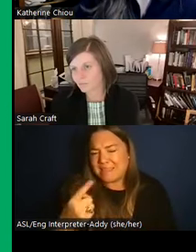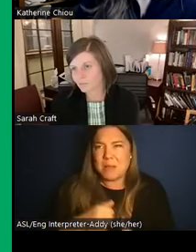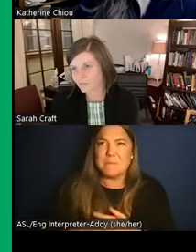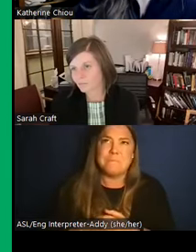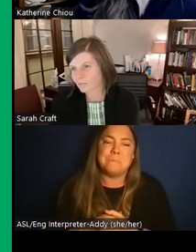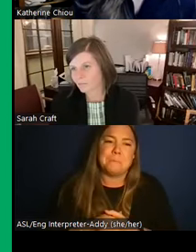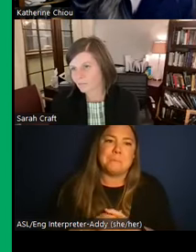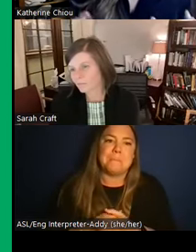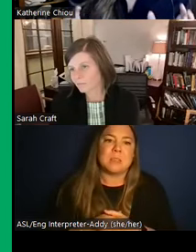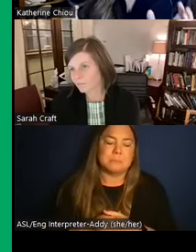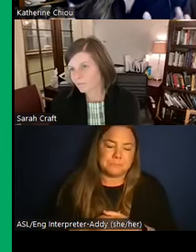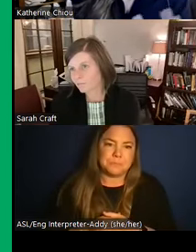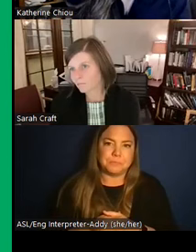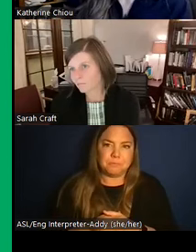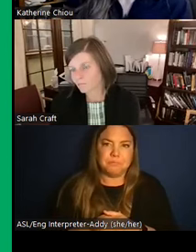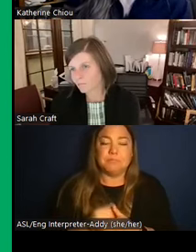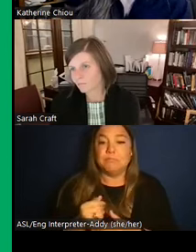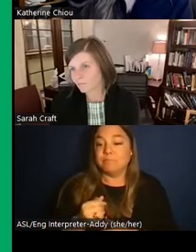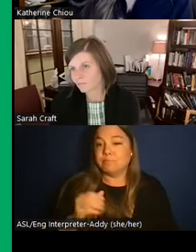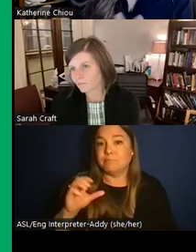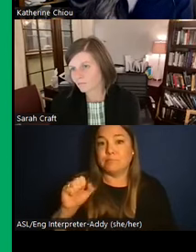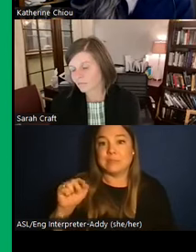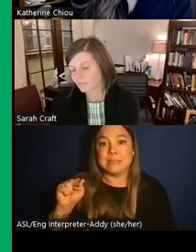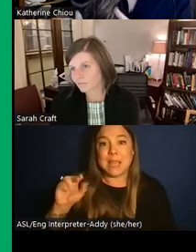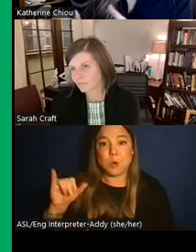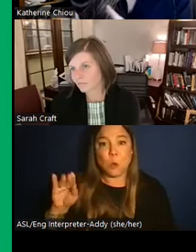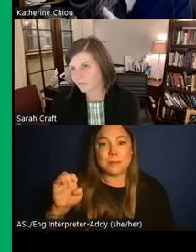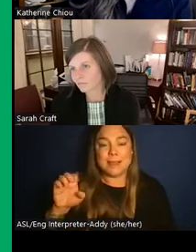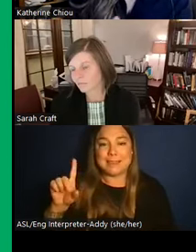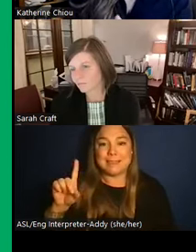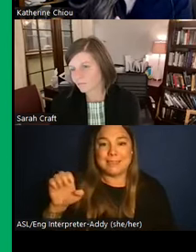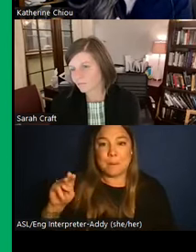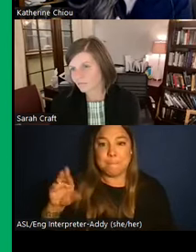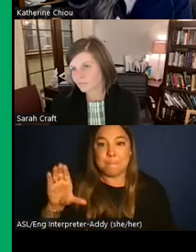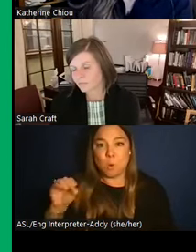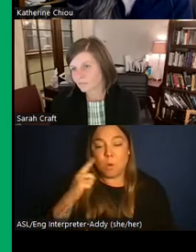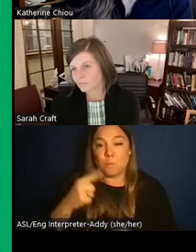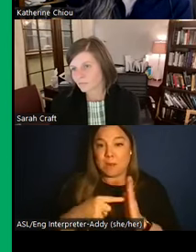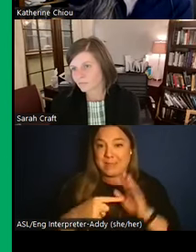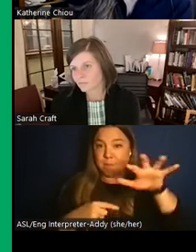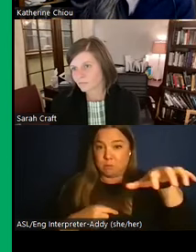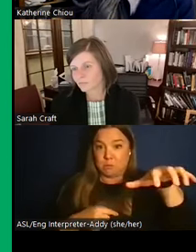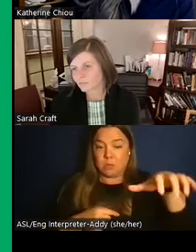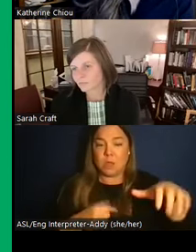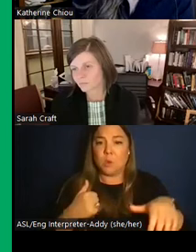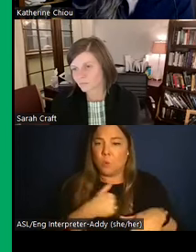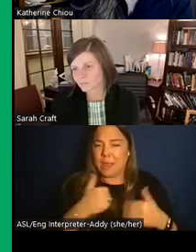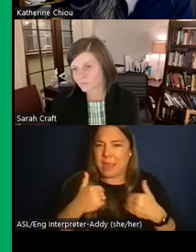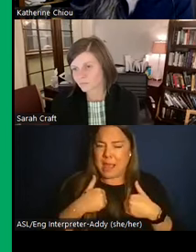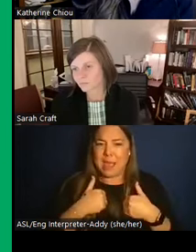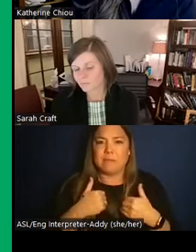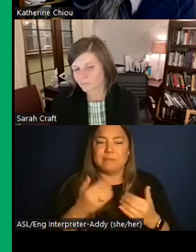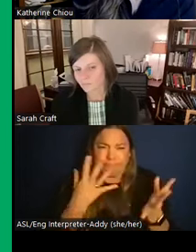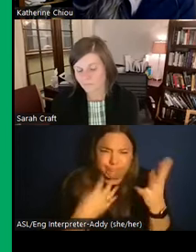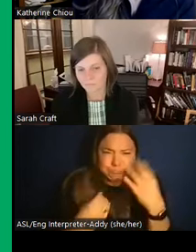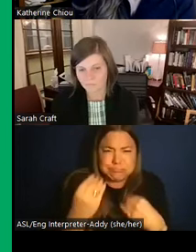it seems like at least at places like San Jose de Moro, where again we have evidence of extraordinary activities in terms of feasting